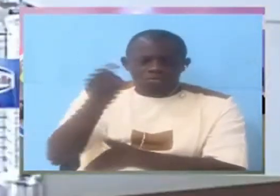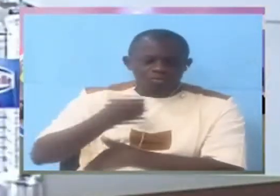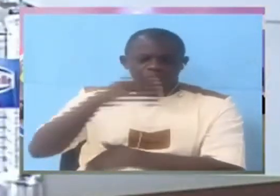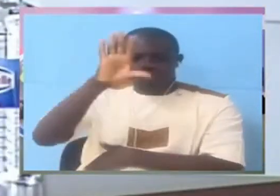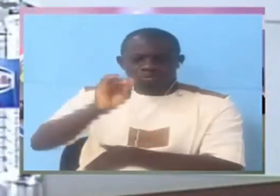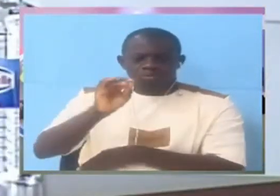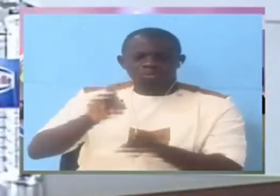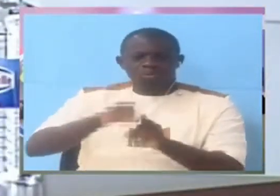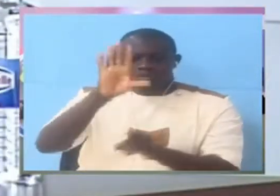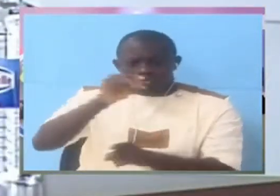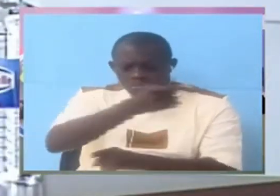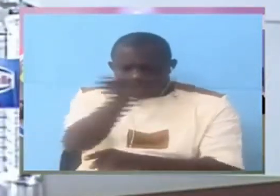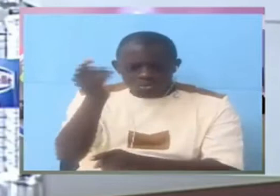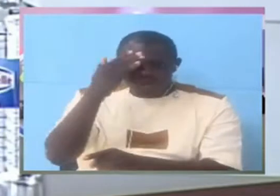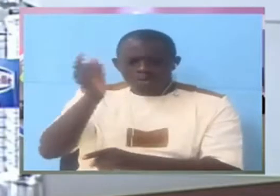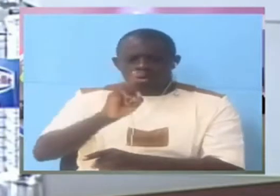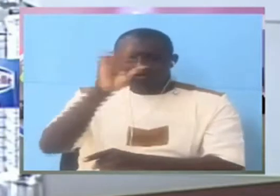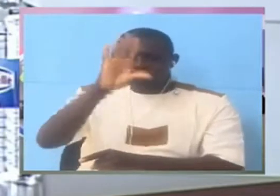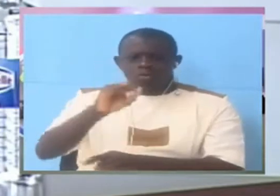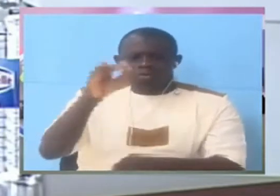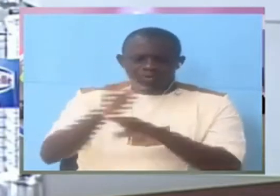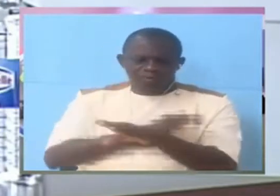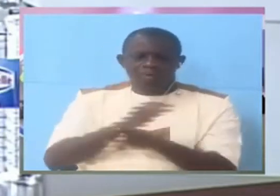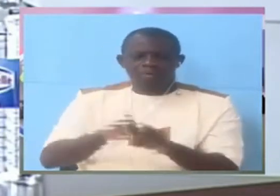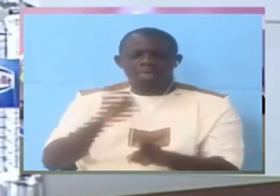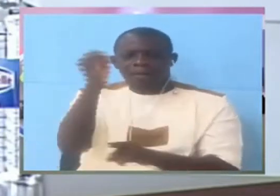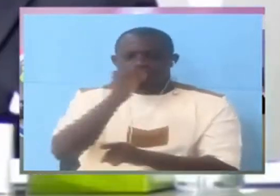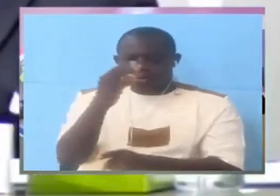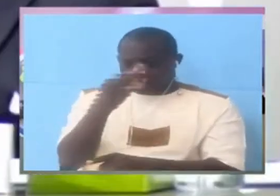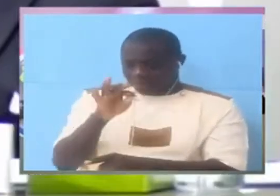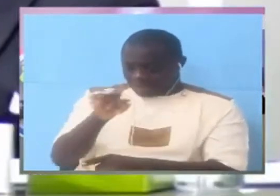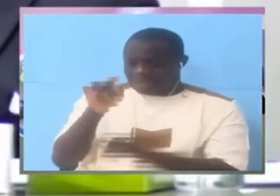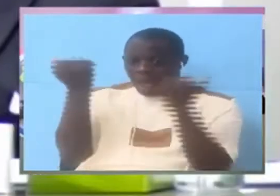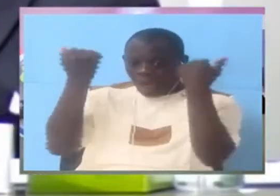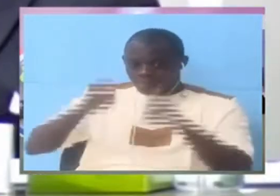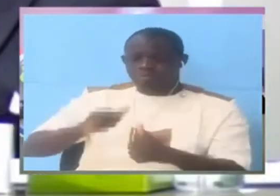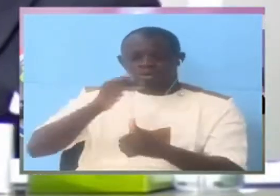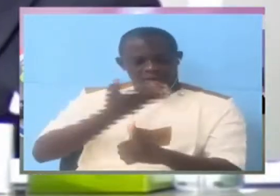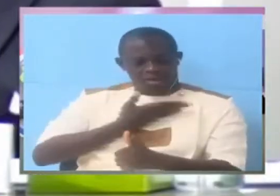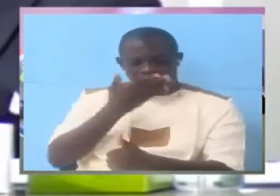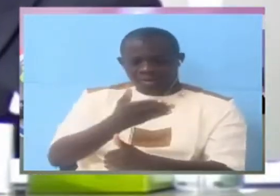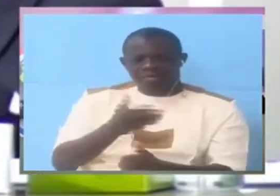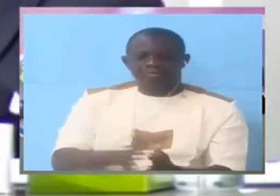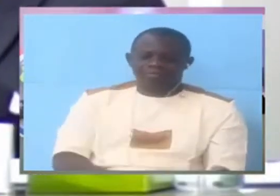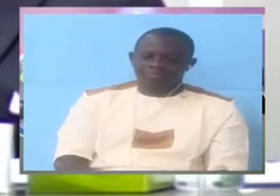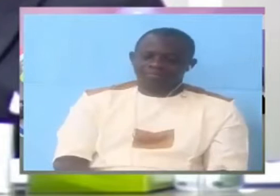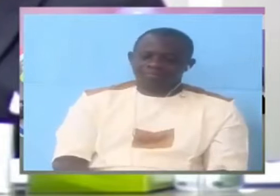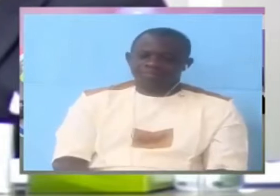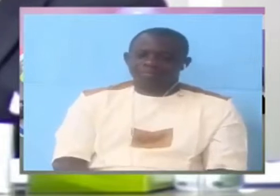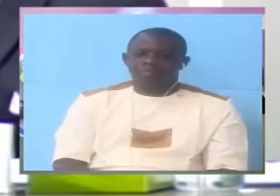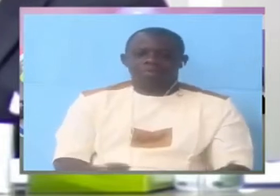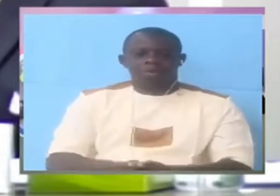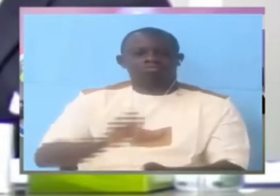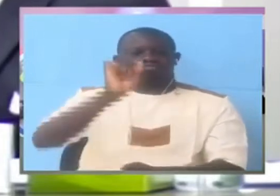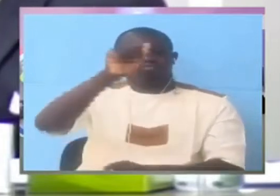Did you know what you were doing? Because if this would be your